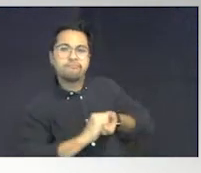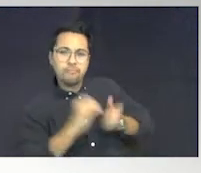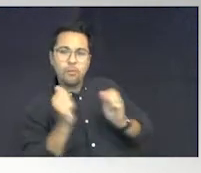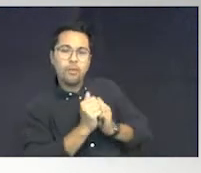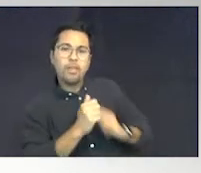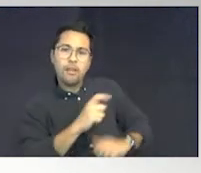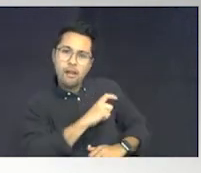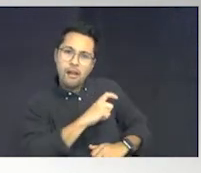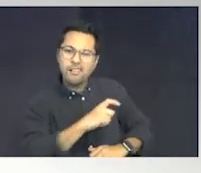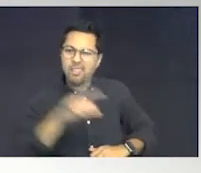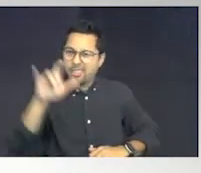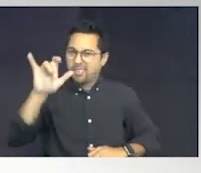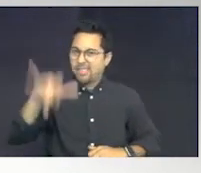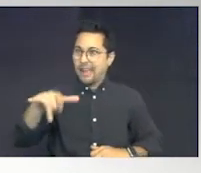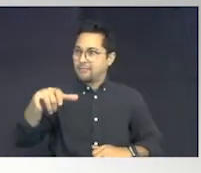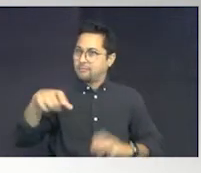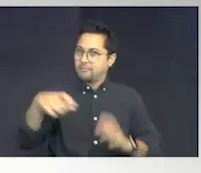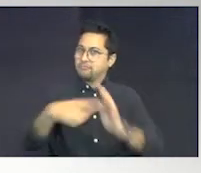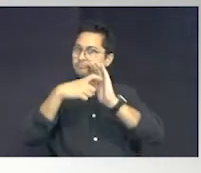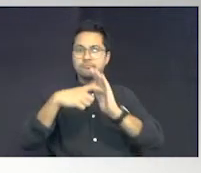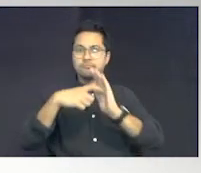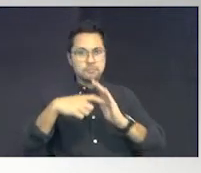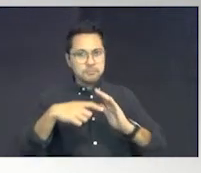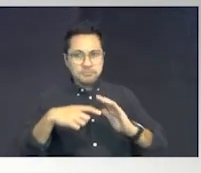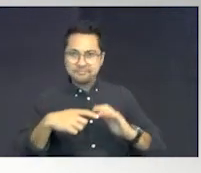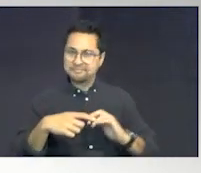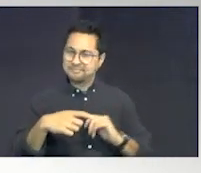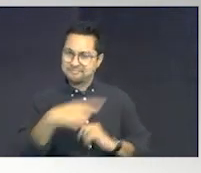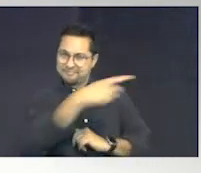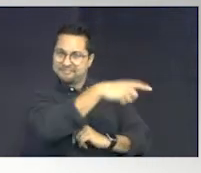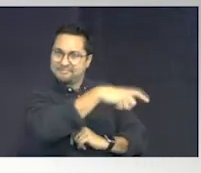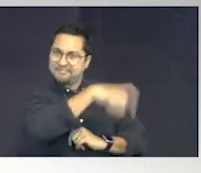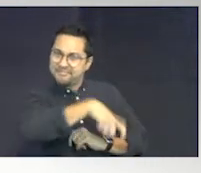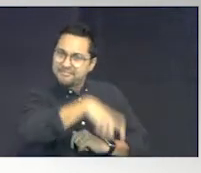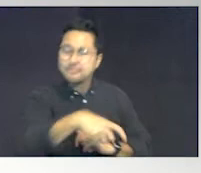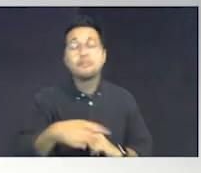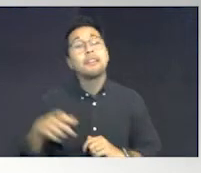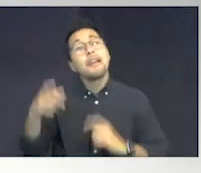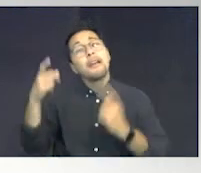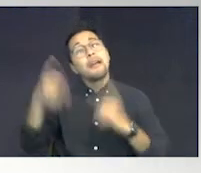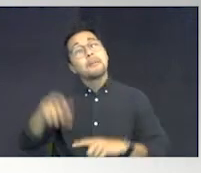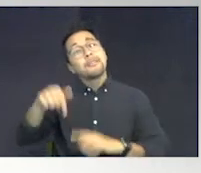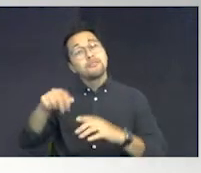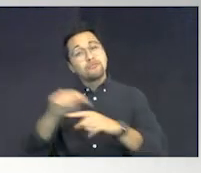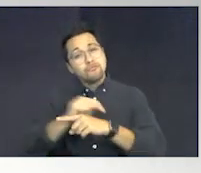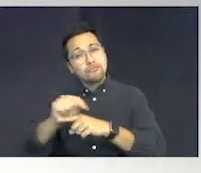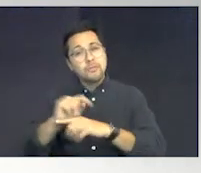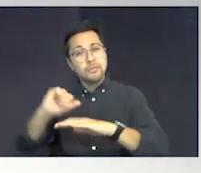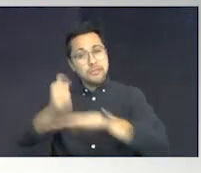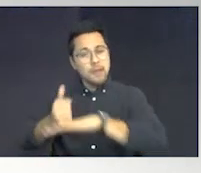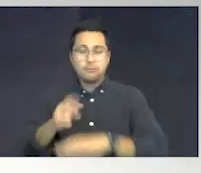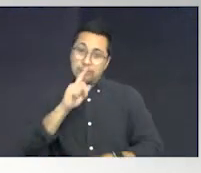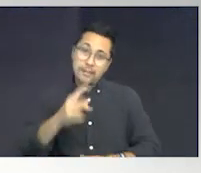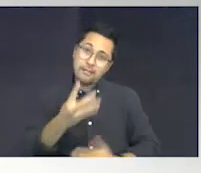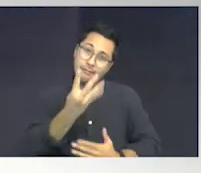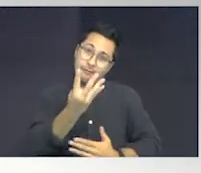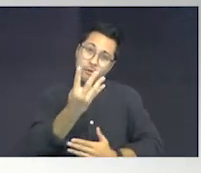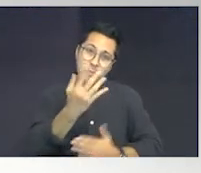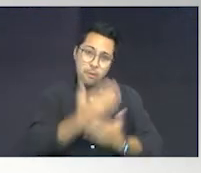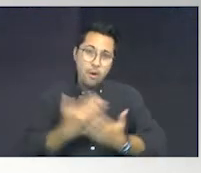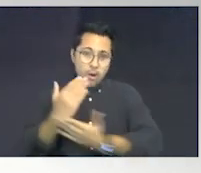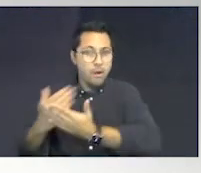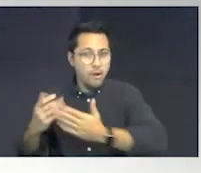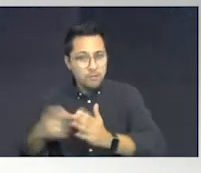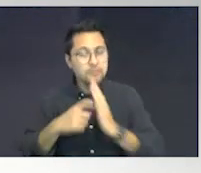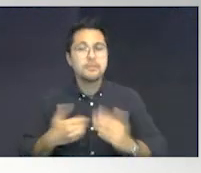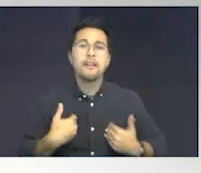enforcement officers need you to be. When we developed this training, it's actually a four-part series. We have